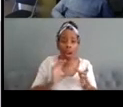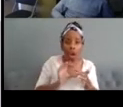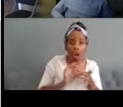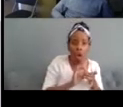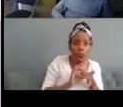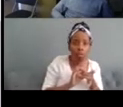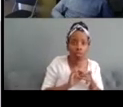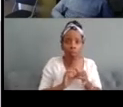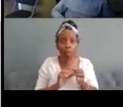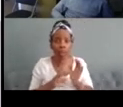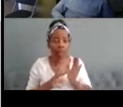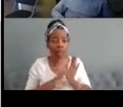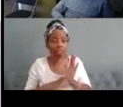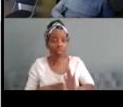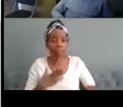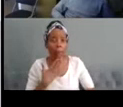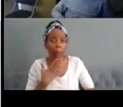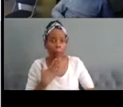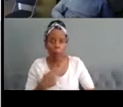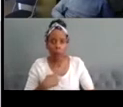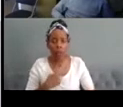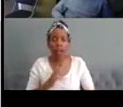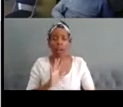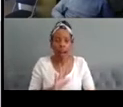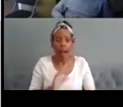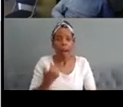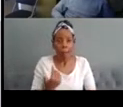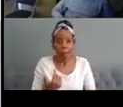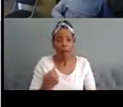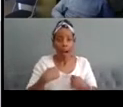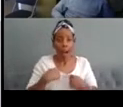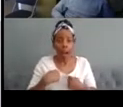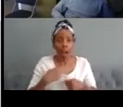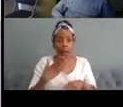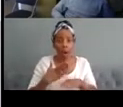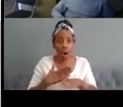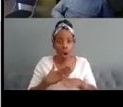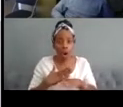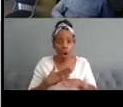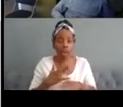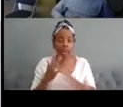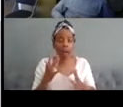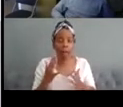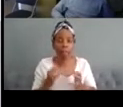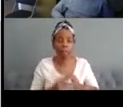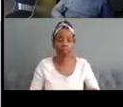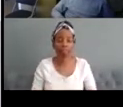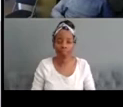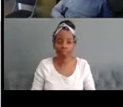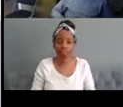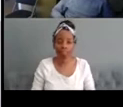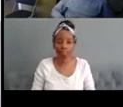broad um i i do work um around